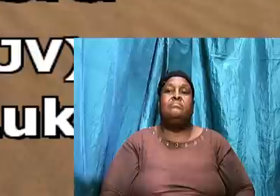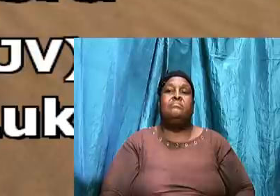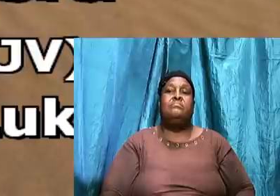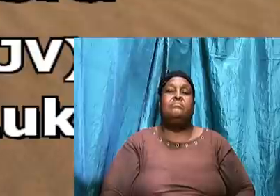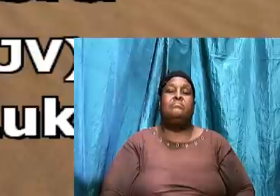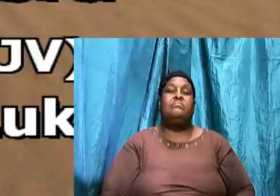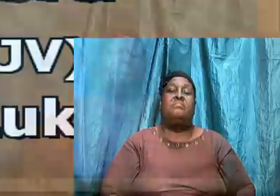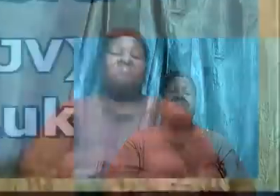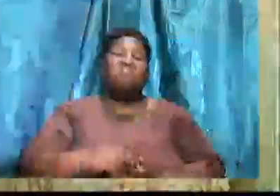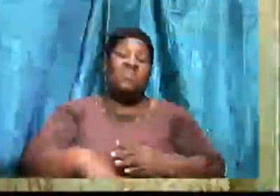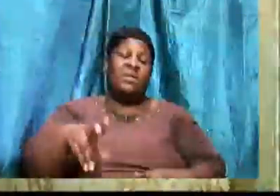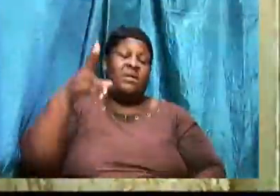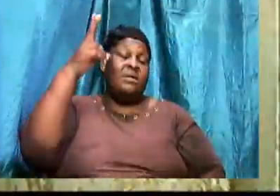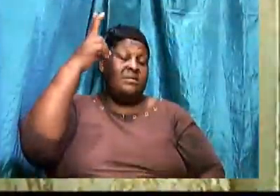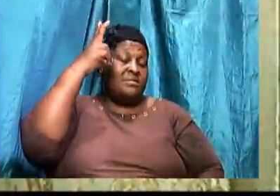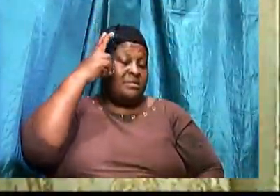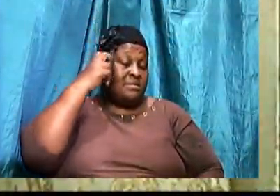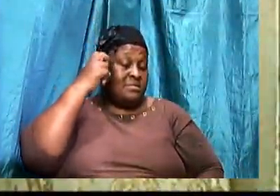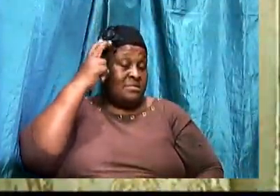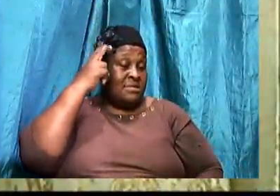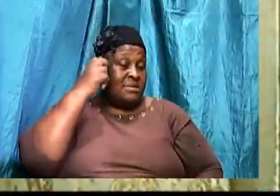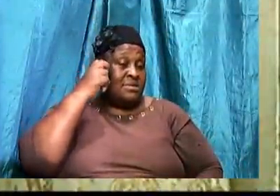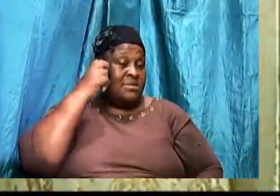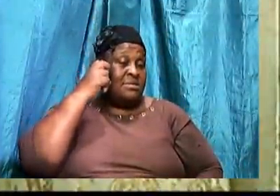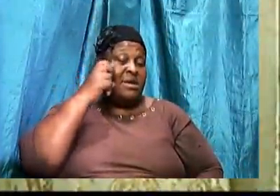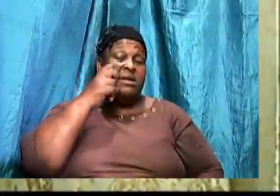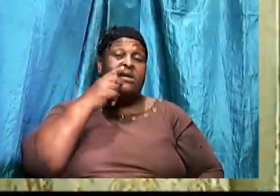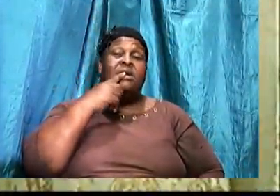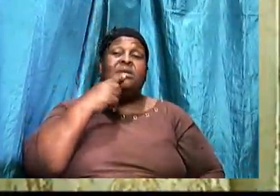Satan quoted. Psalms 91.